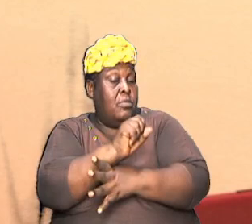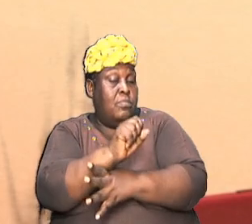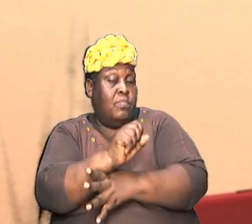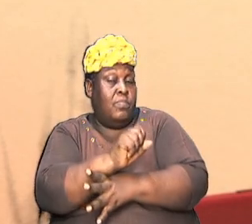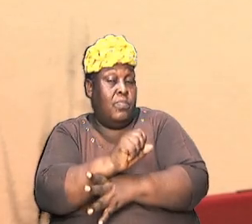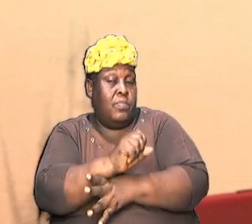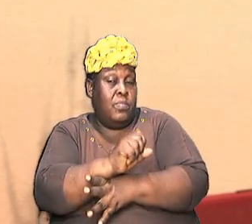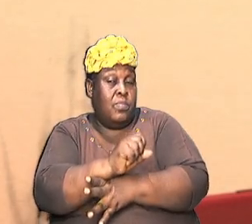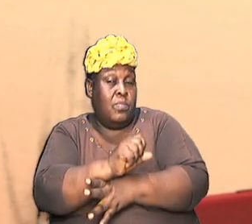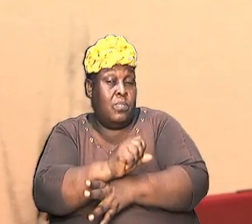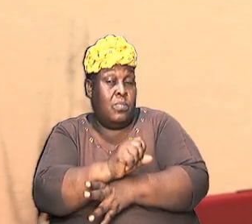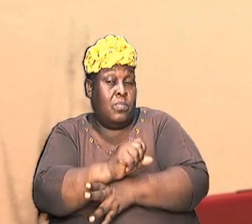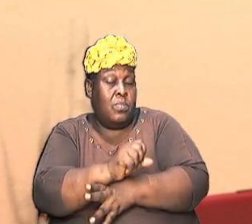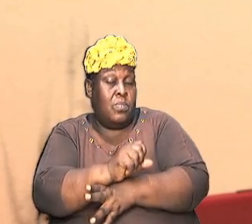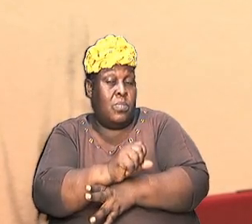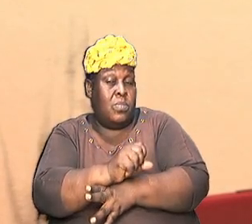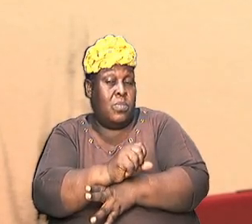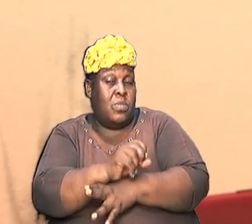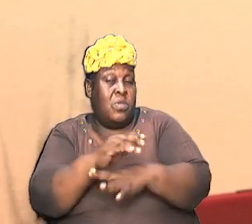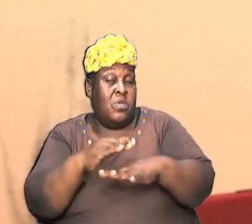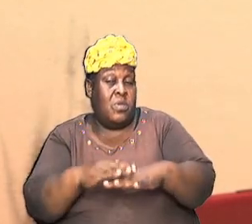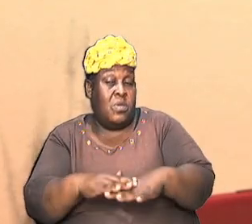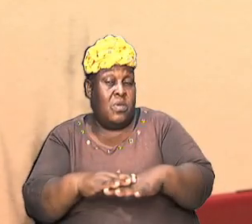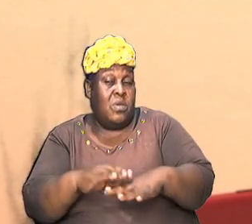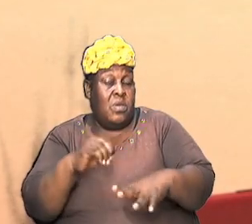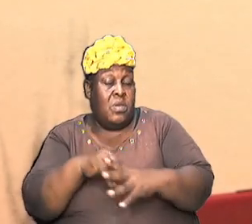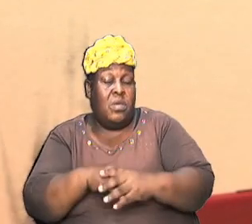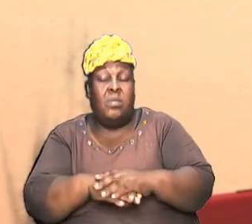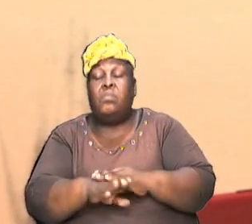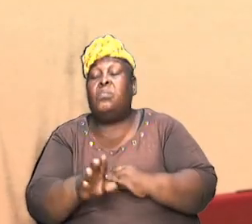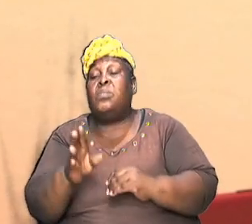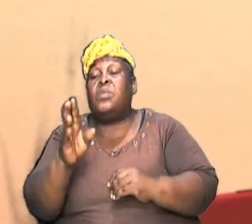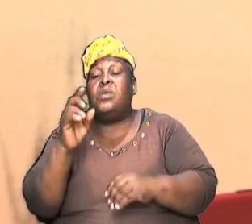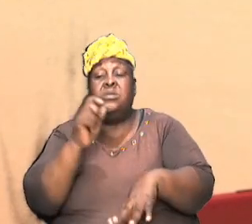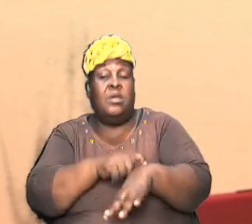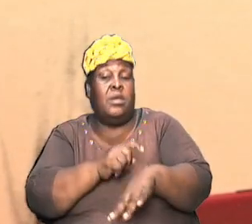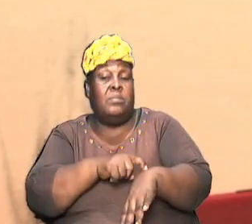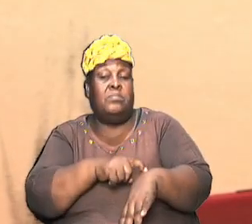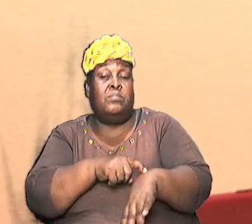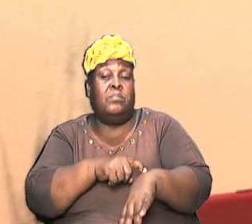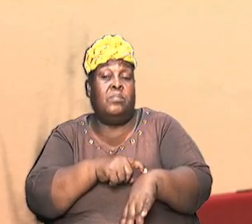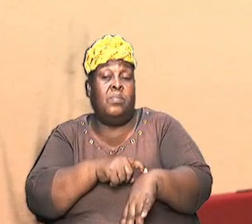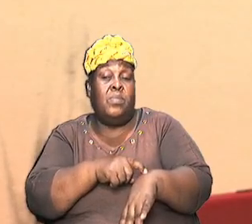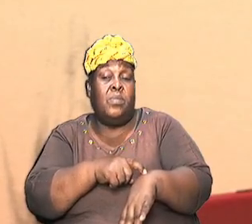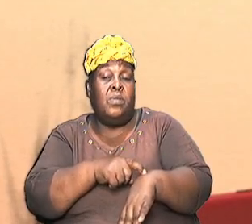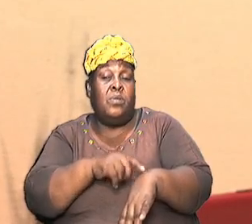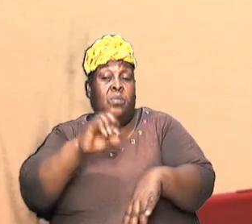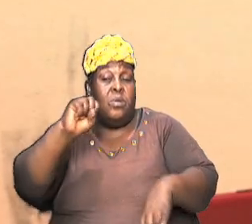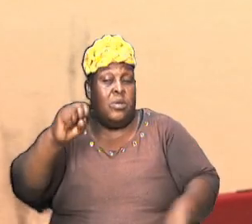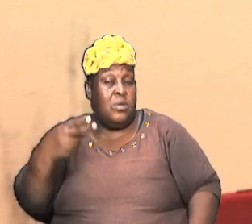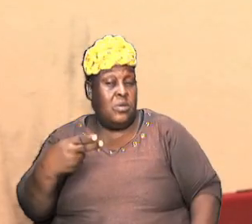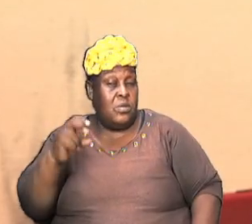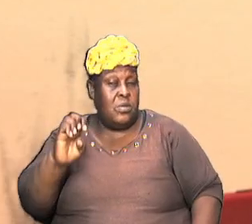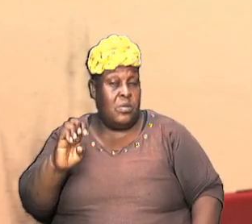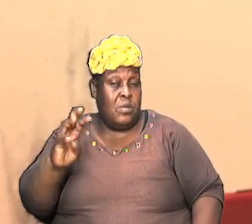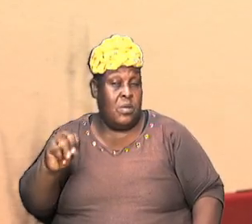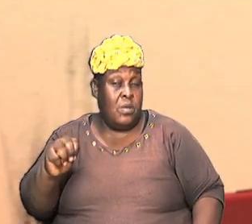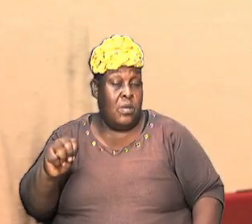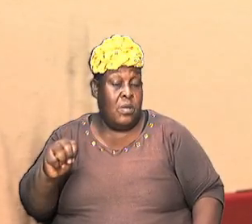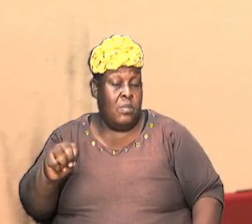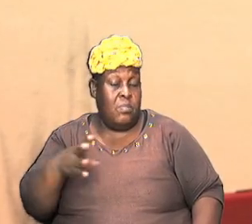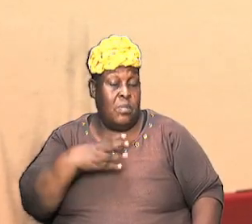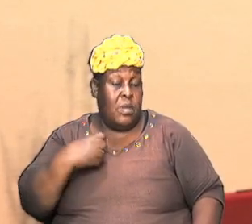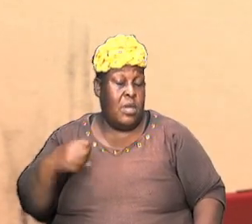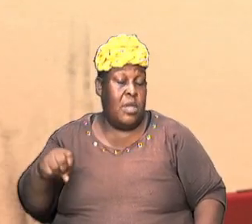would have been contemporary in terms of the time with Shem and Noah